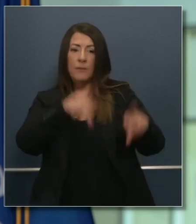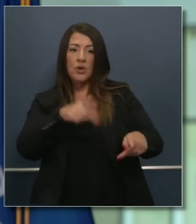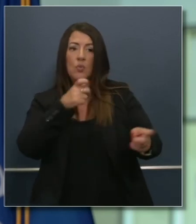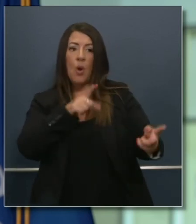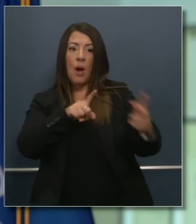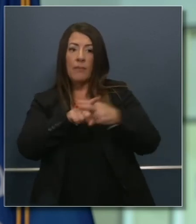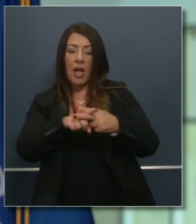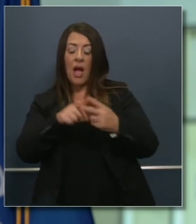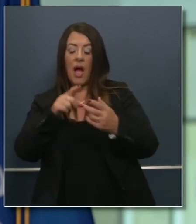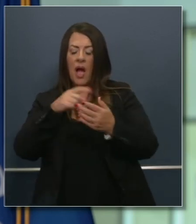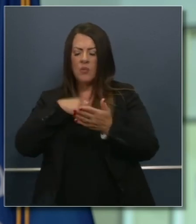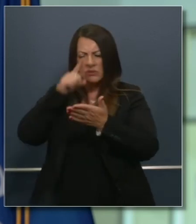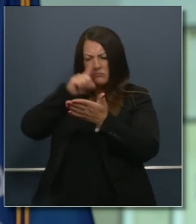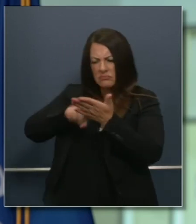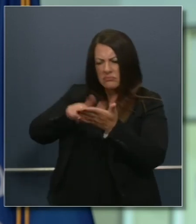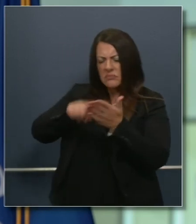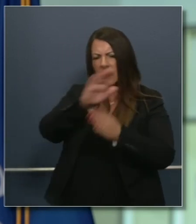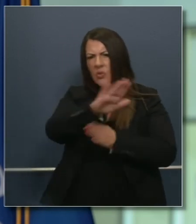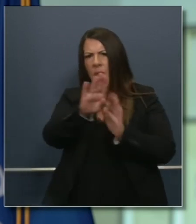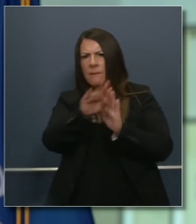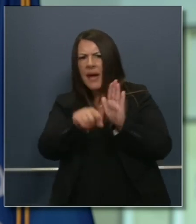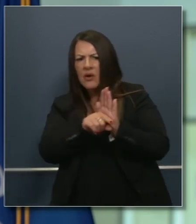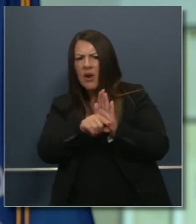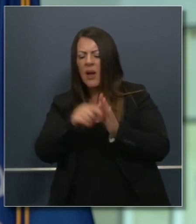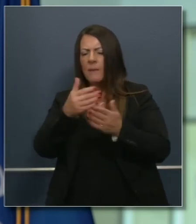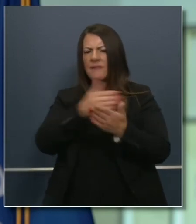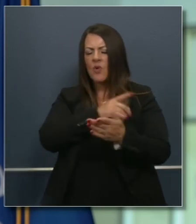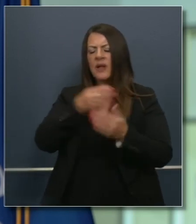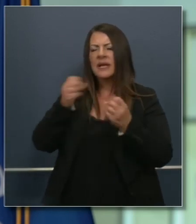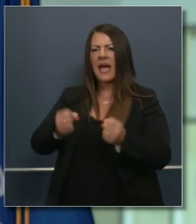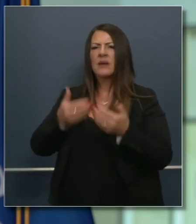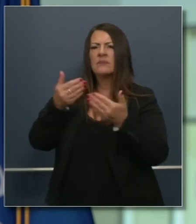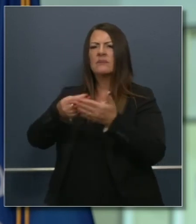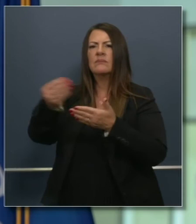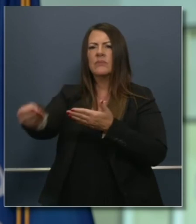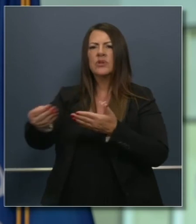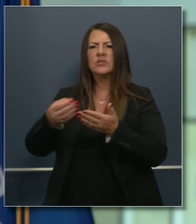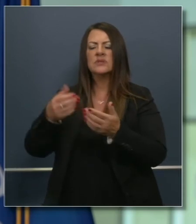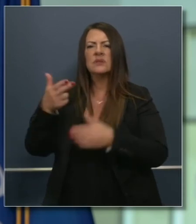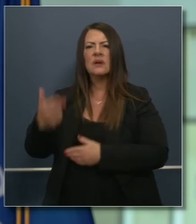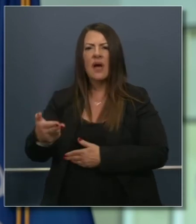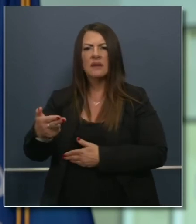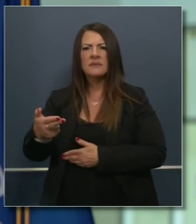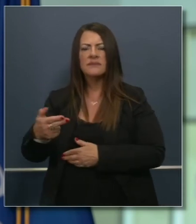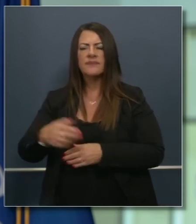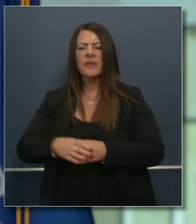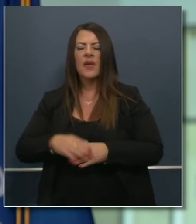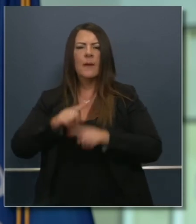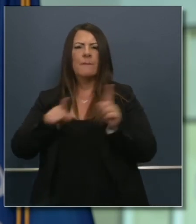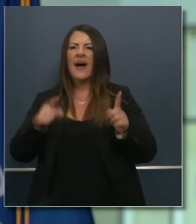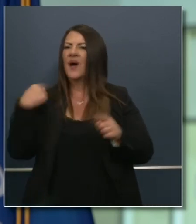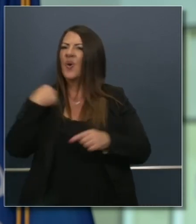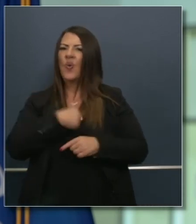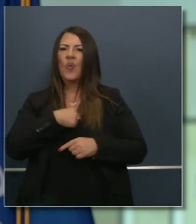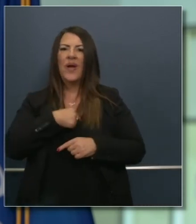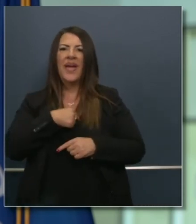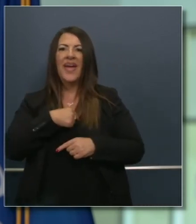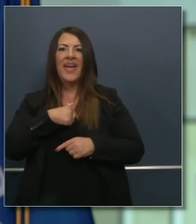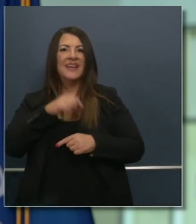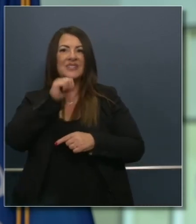at least here in the state of California, on gun purchases, but not on its deadly component. And so we've long